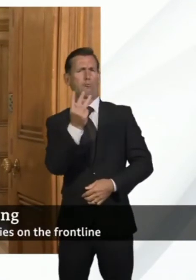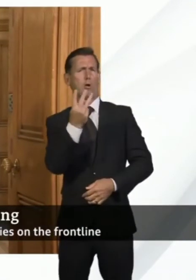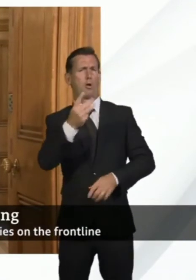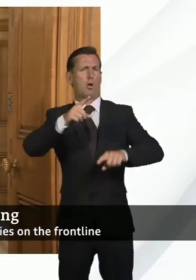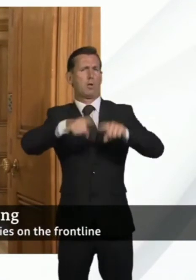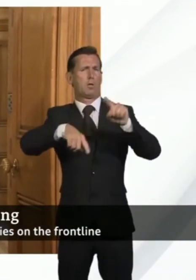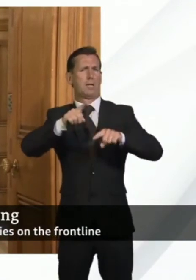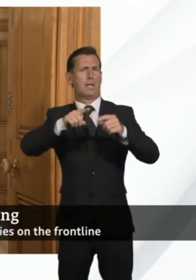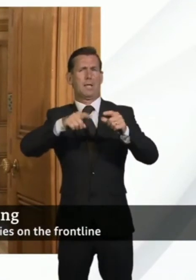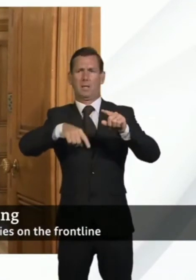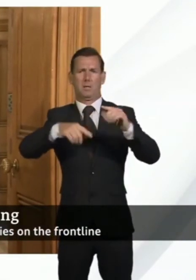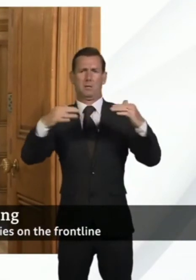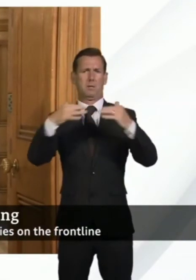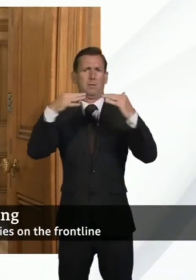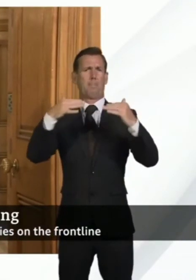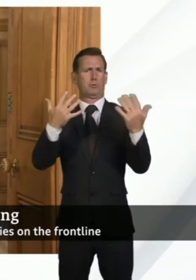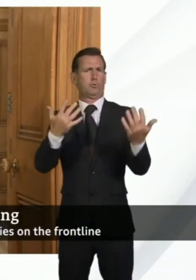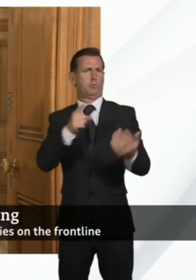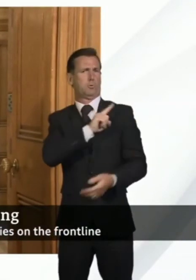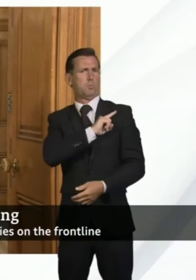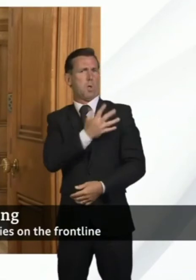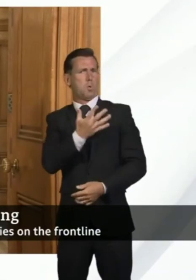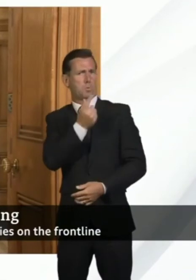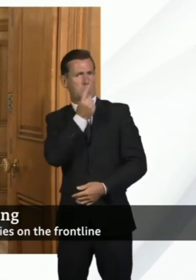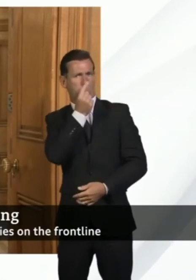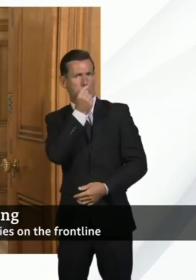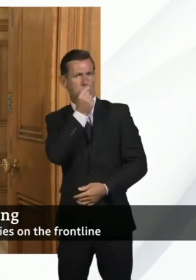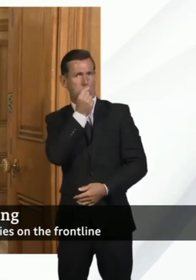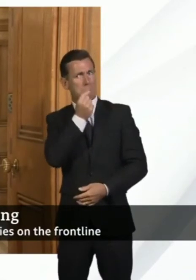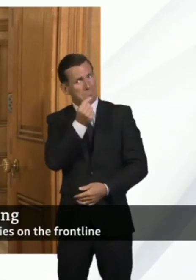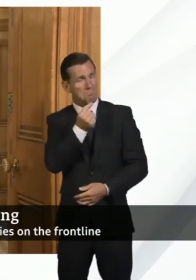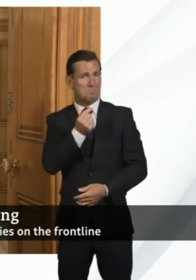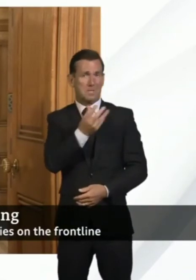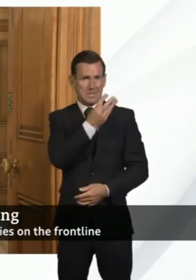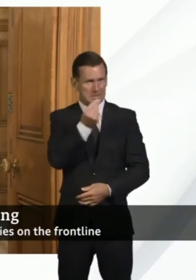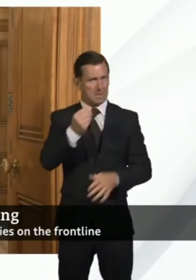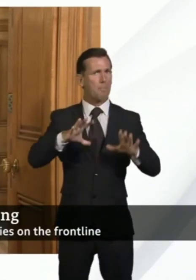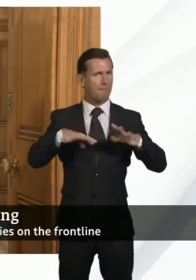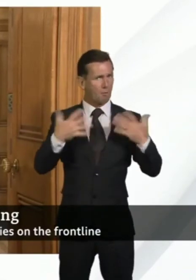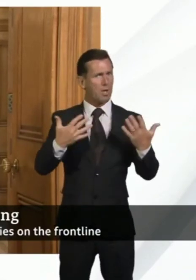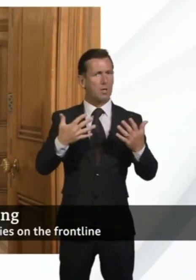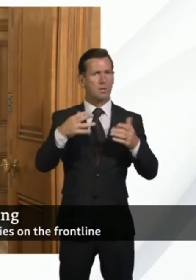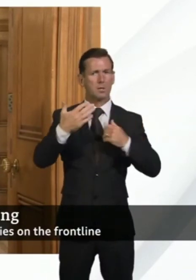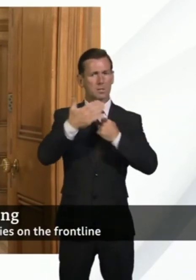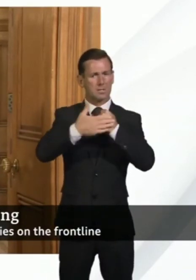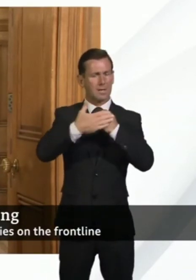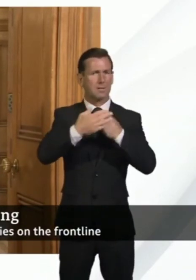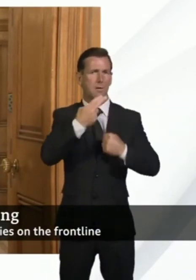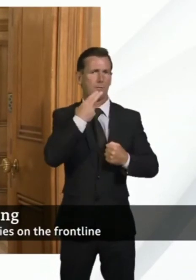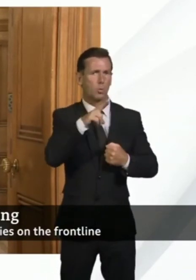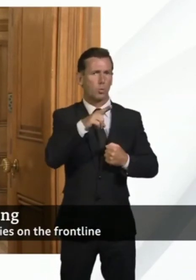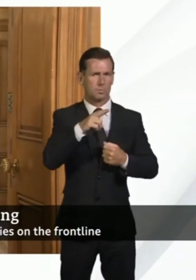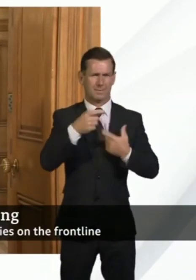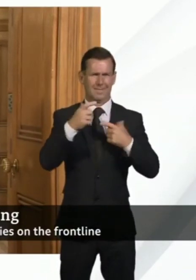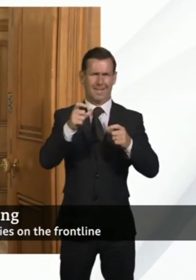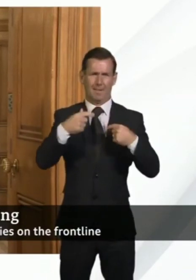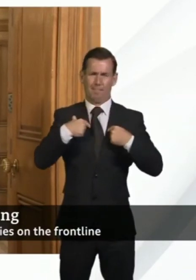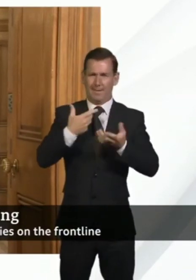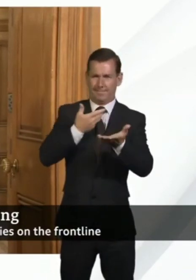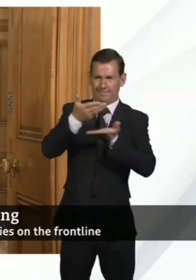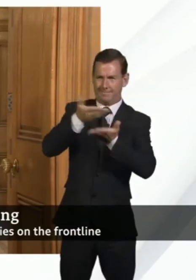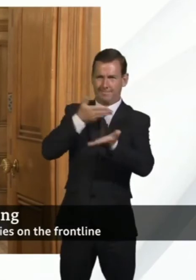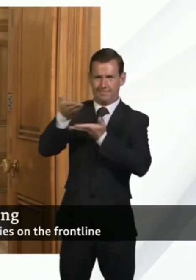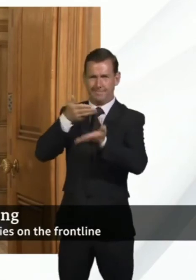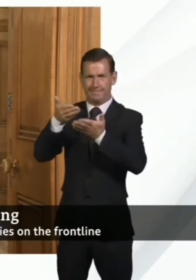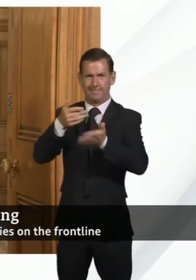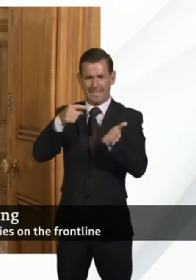opportunity for us to be able to get some sport some Premier League free to air those discussions are ongoing I'm having